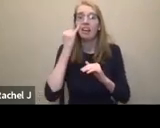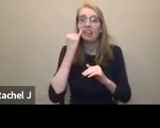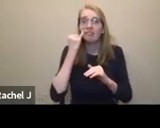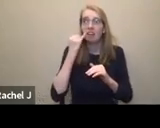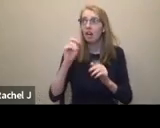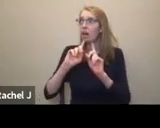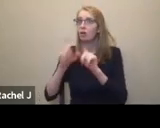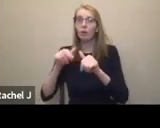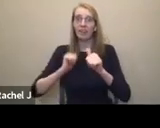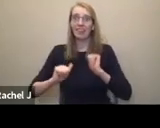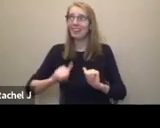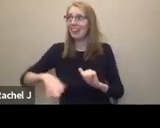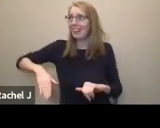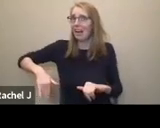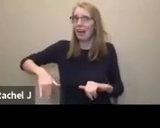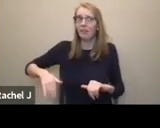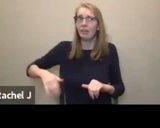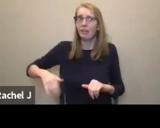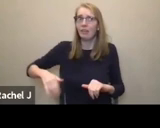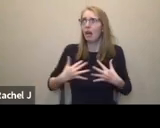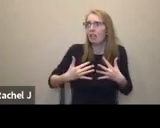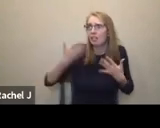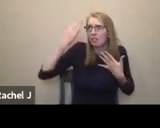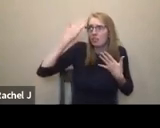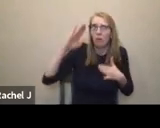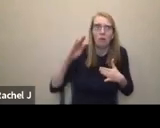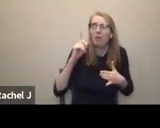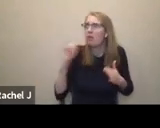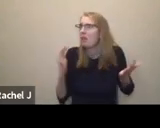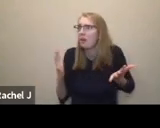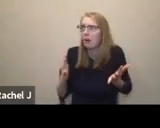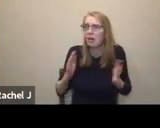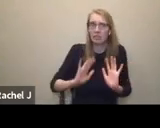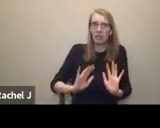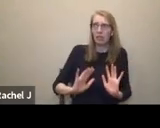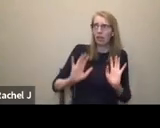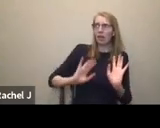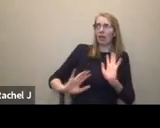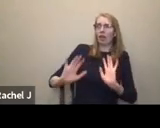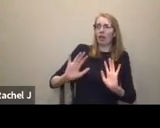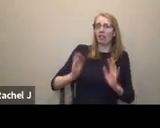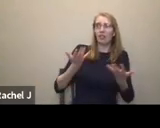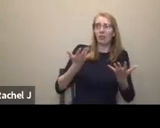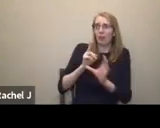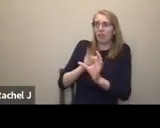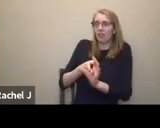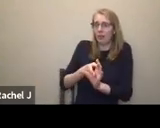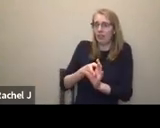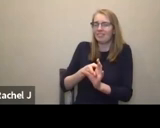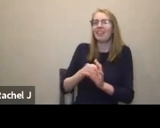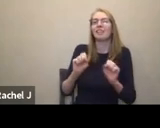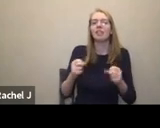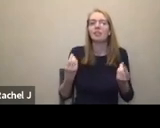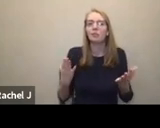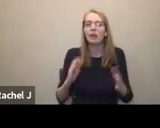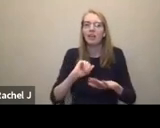make them not want to come and it heightens those anxieties. So what you can do is you can record what's called a visual story. And you can just narrate a